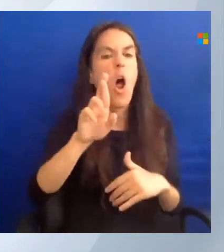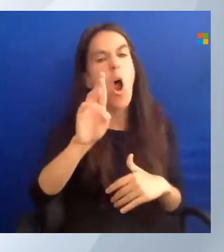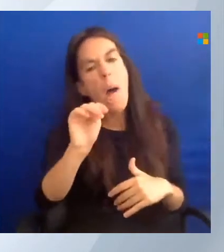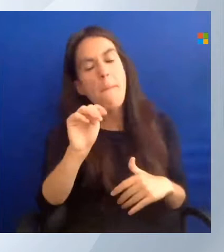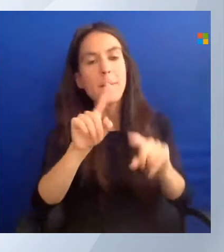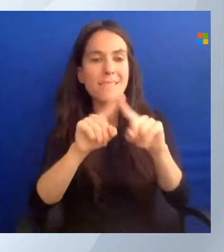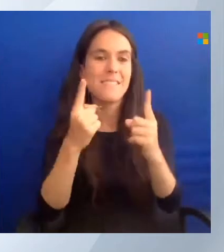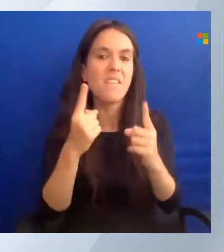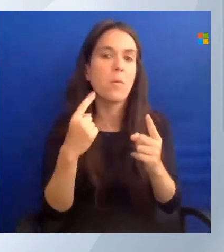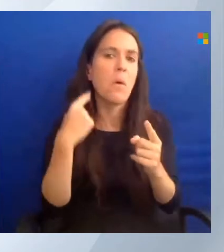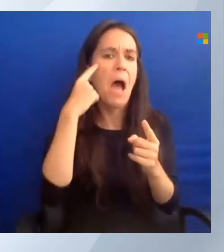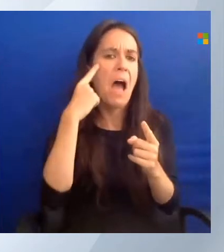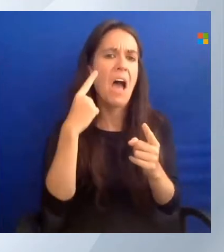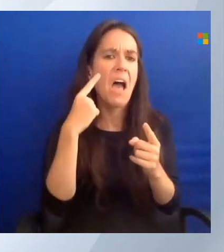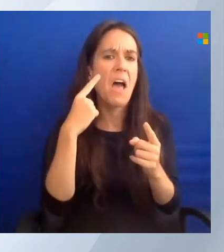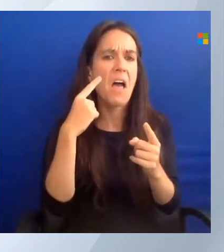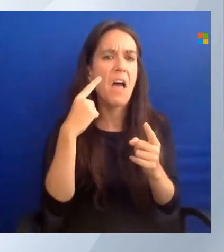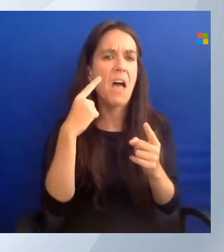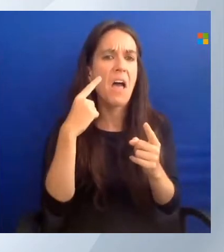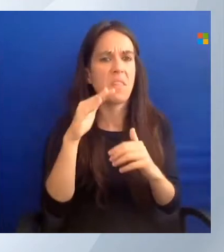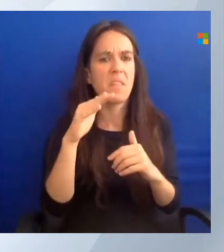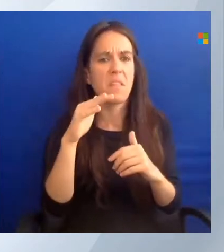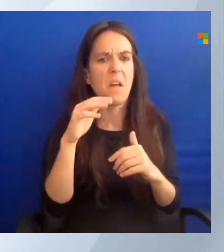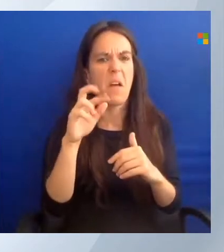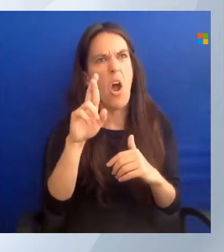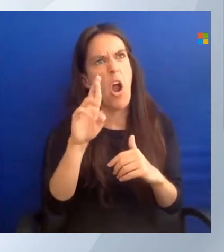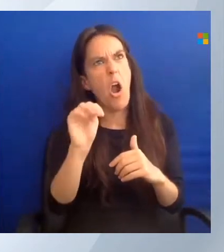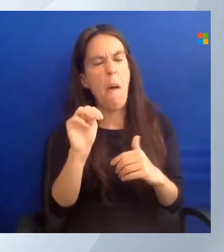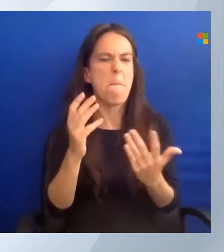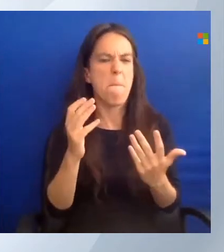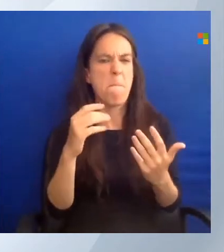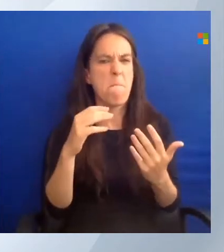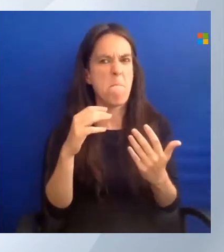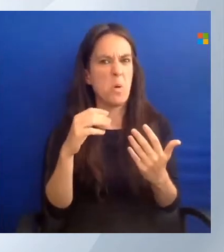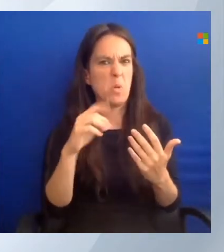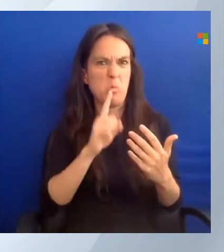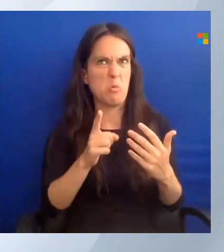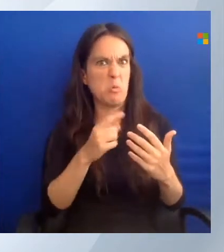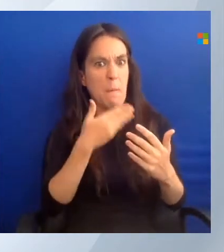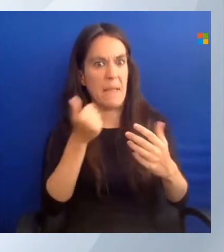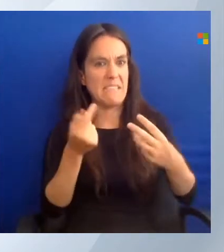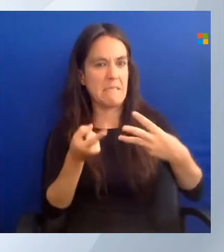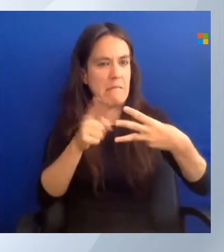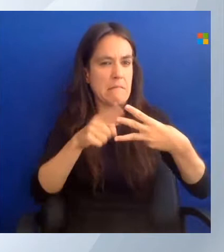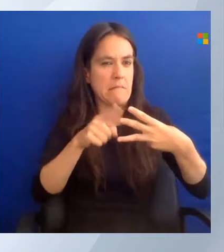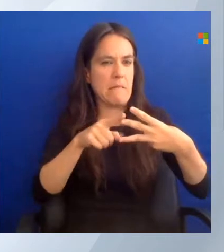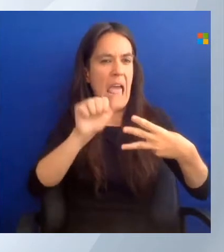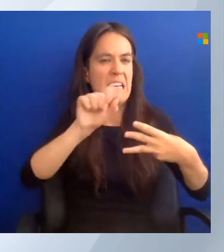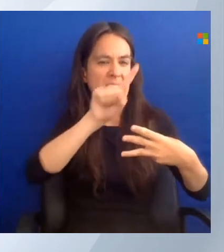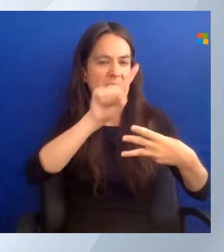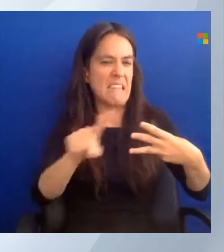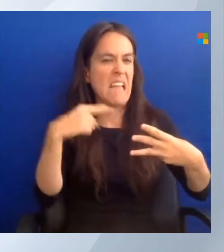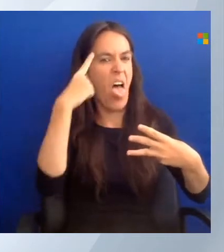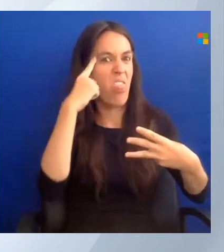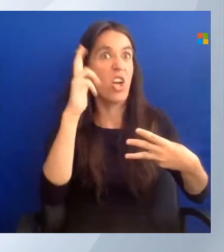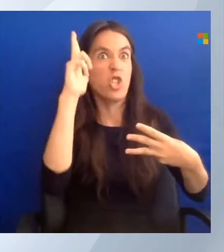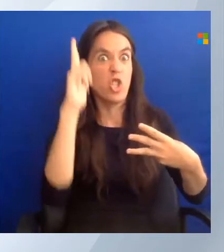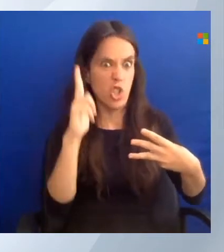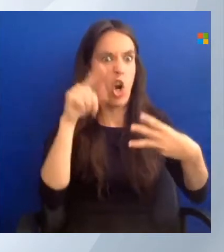in the Azure RM module. That is not possible in the AZ module. So do get started in the AZ module. If that's possible for you.